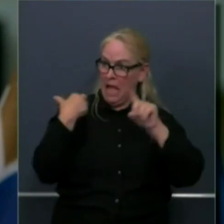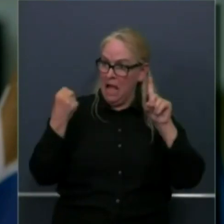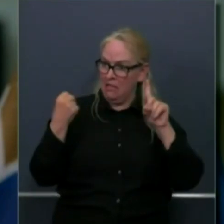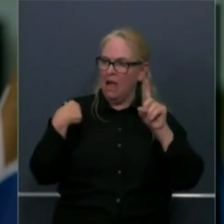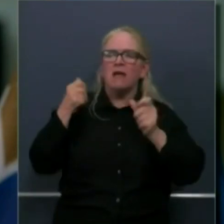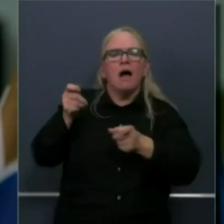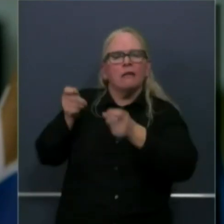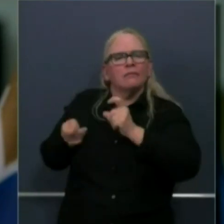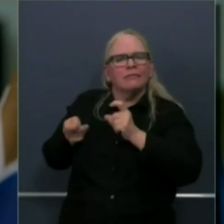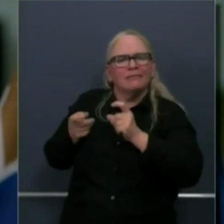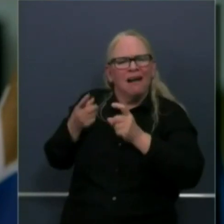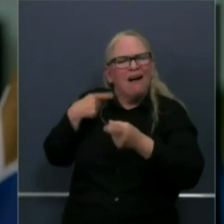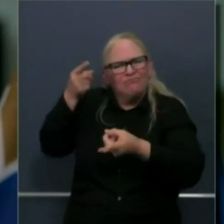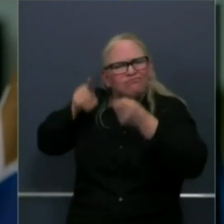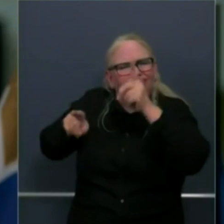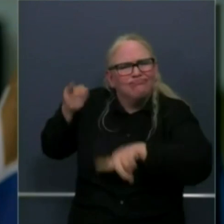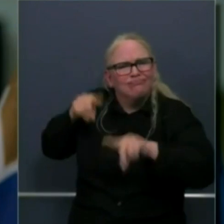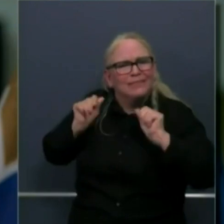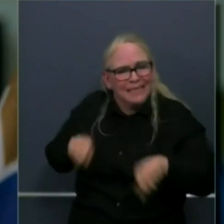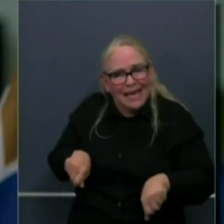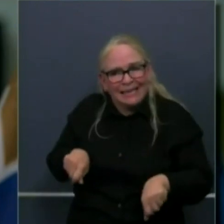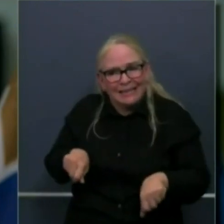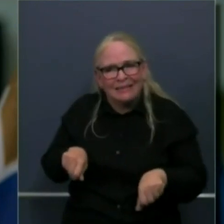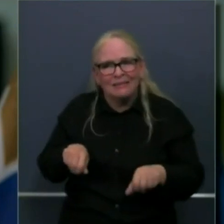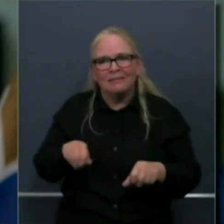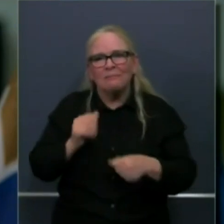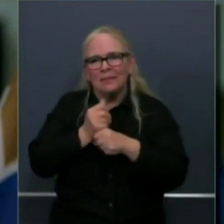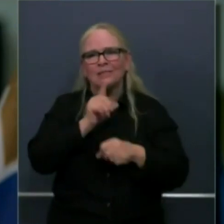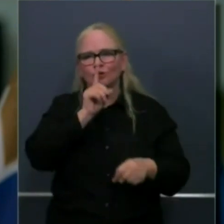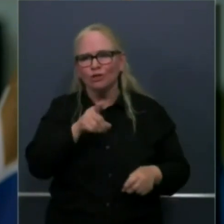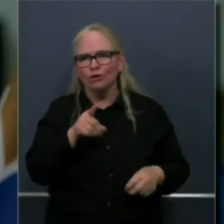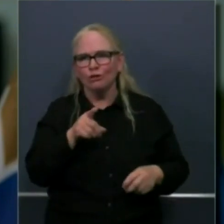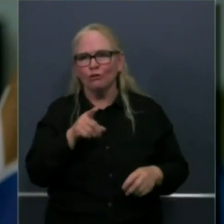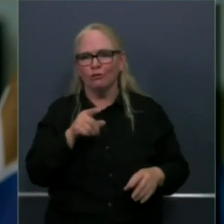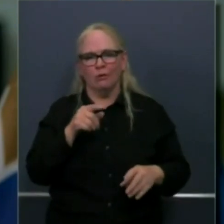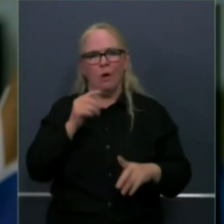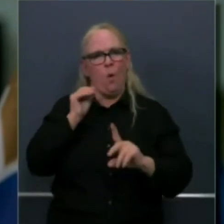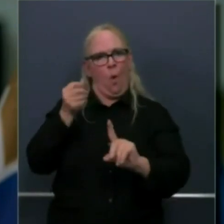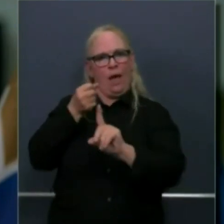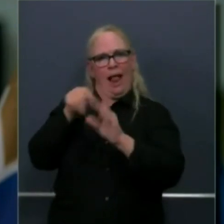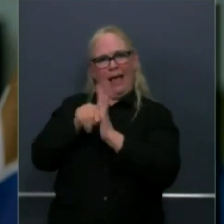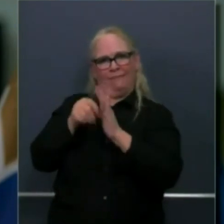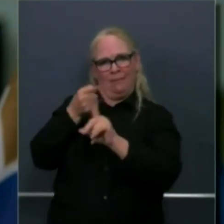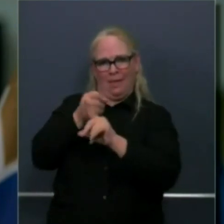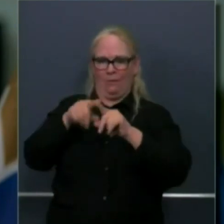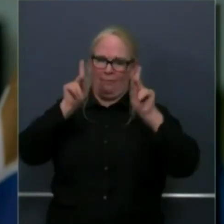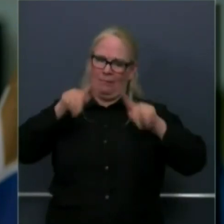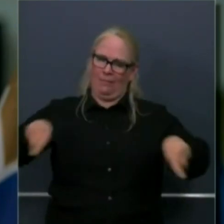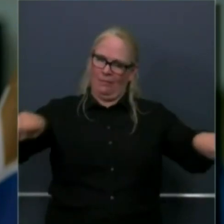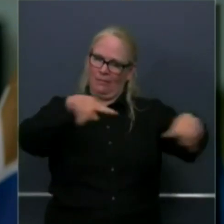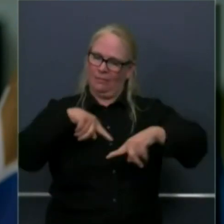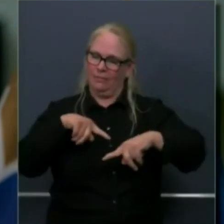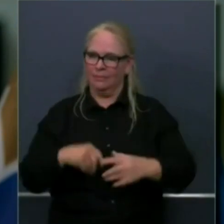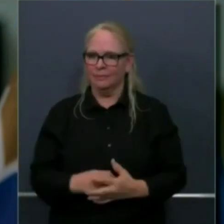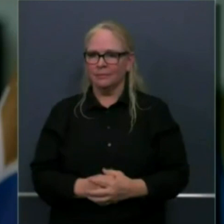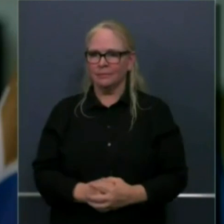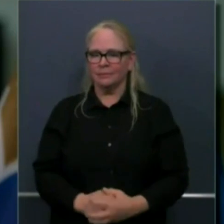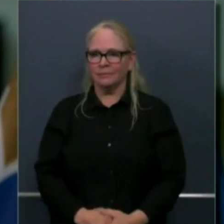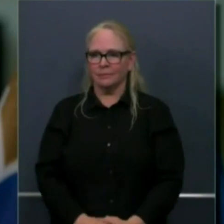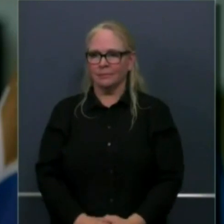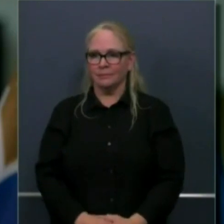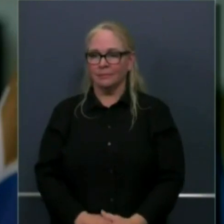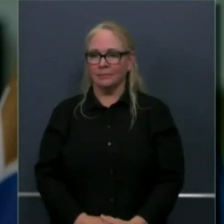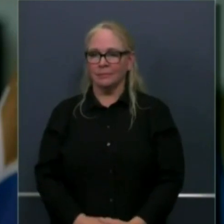if it doesn't impact in that space. So forgive me, again, for being long-winded, but I do